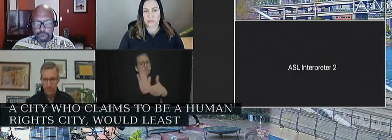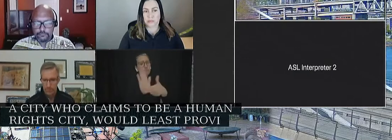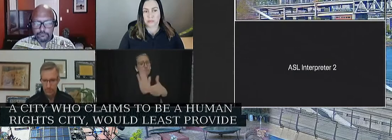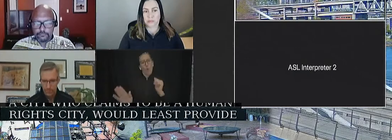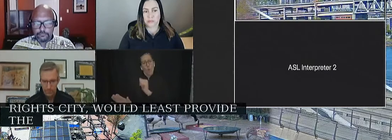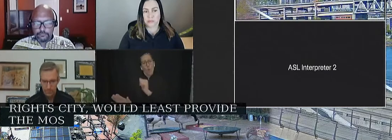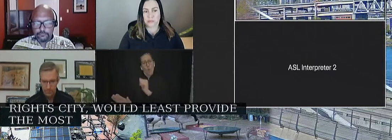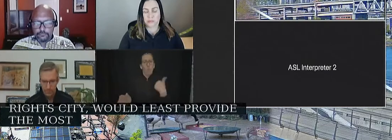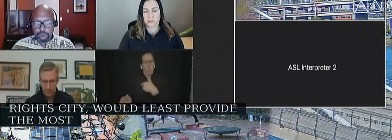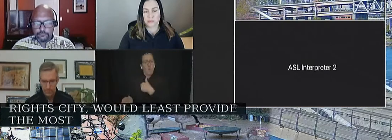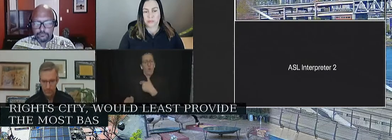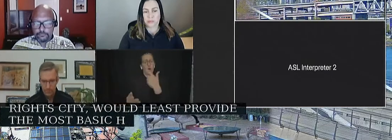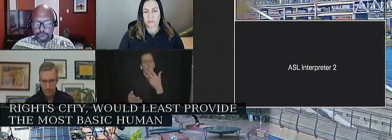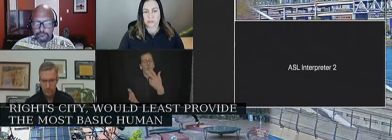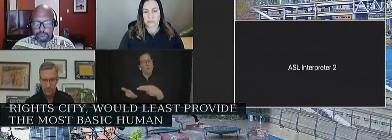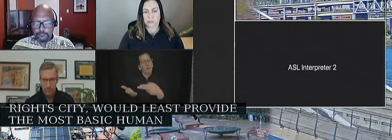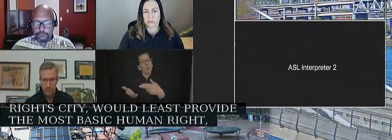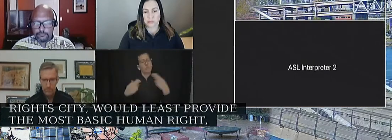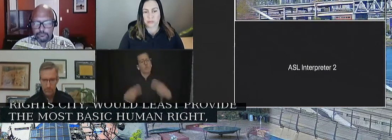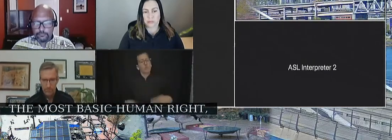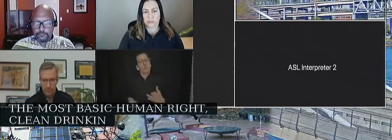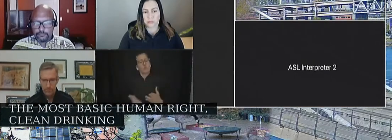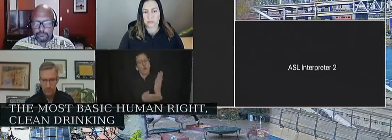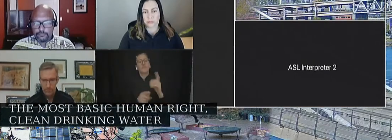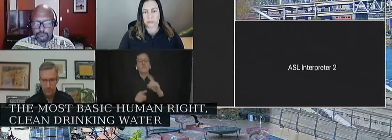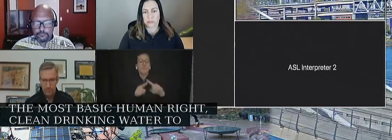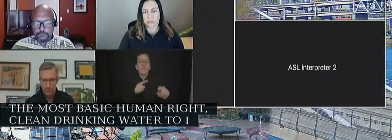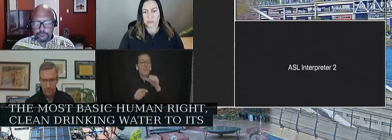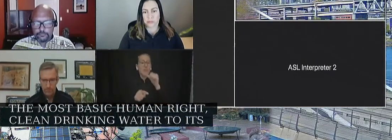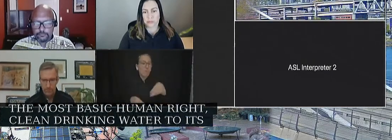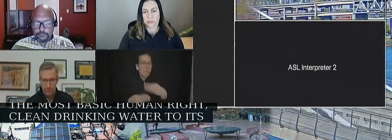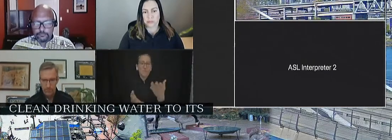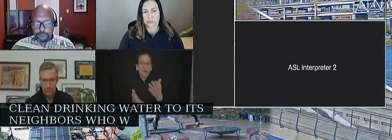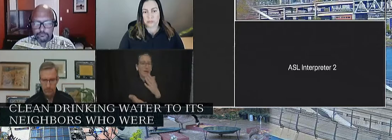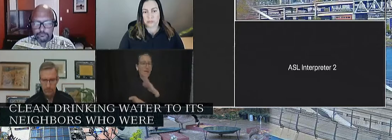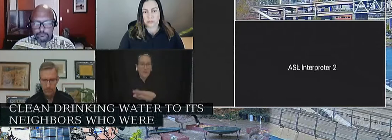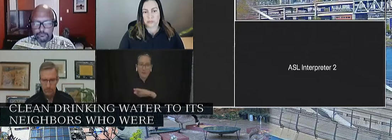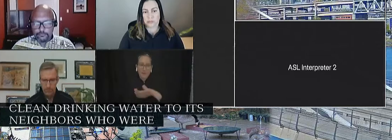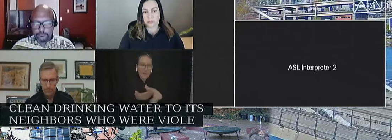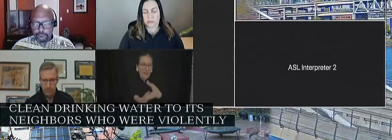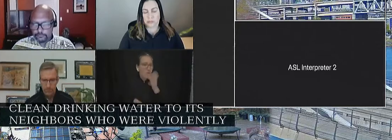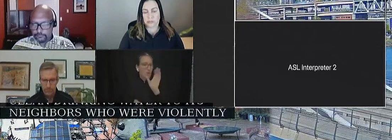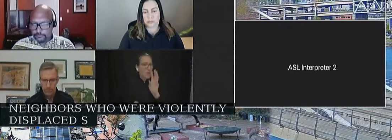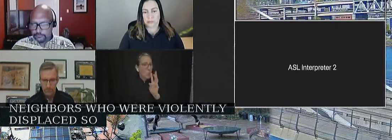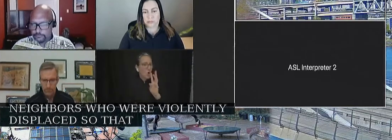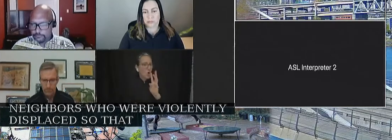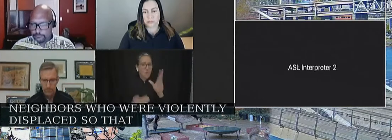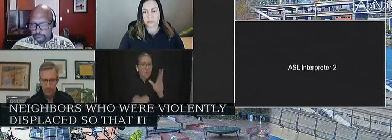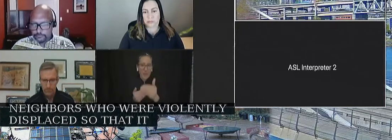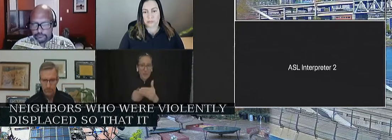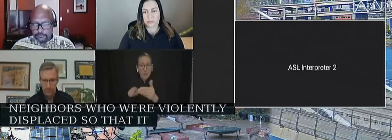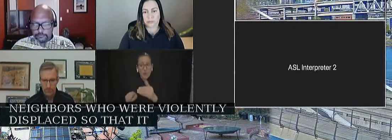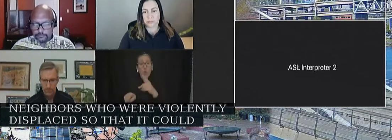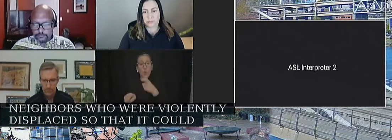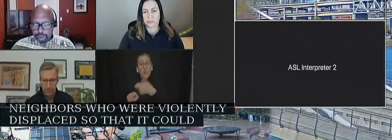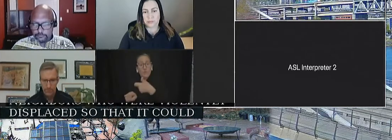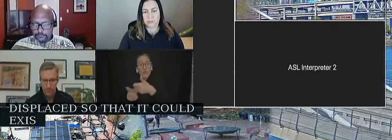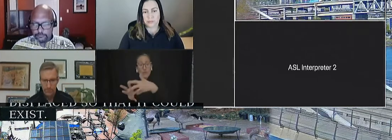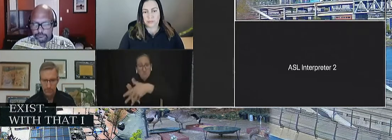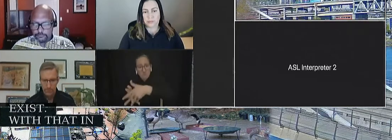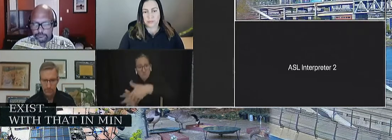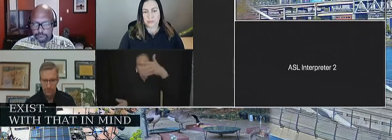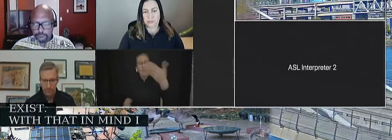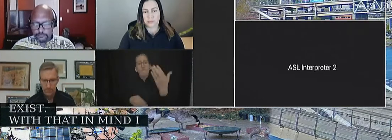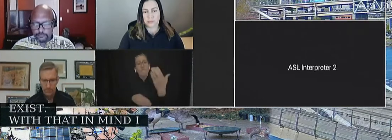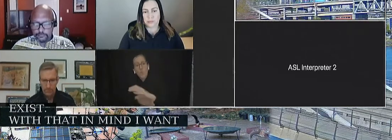human right clean drinking water to its neighbors who were violently displaced so that it could exist. With that in mind, I want to address